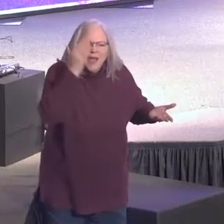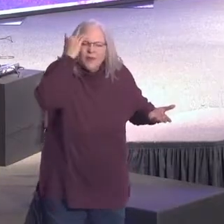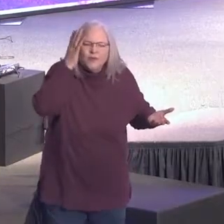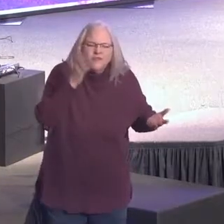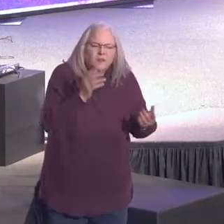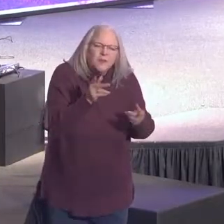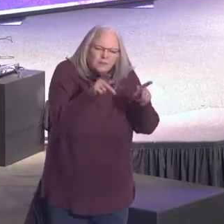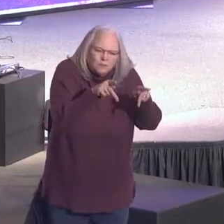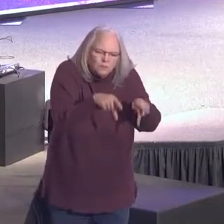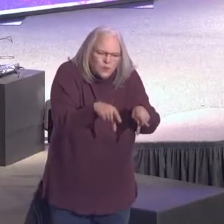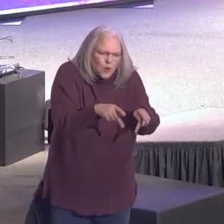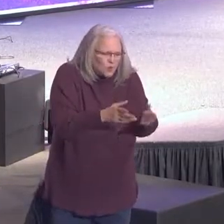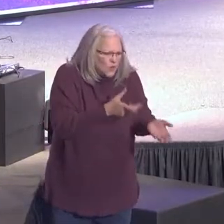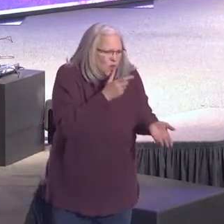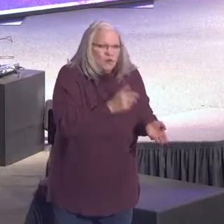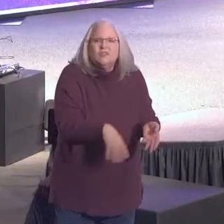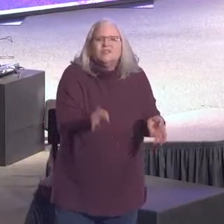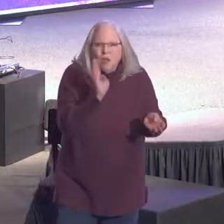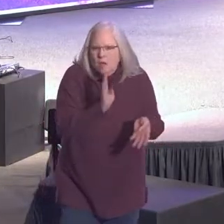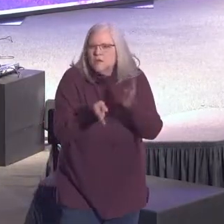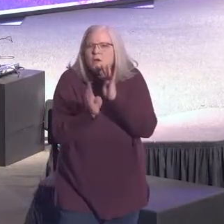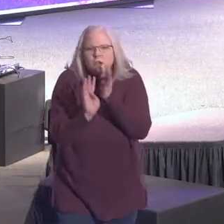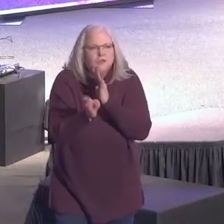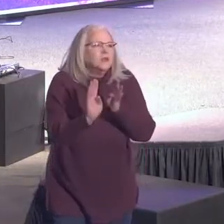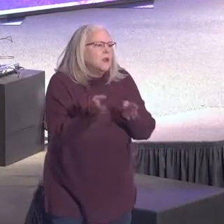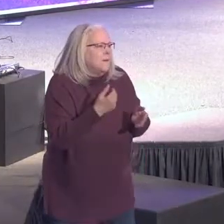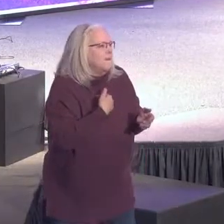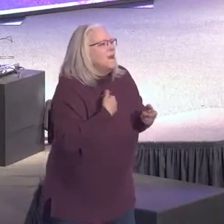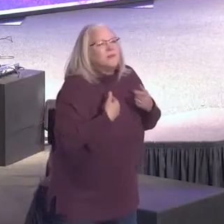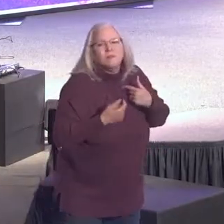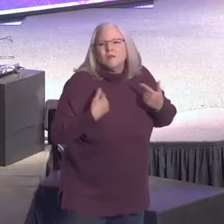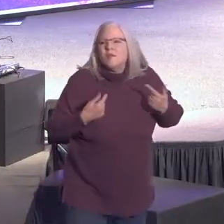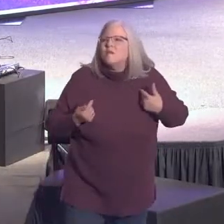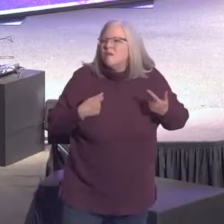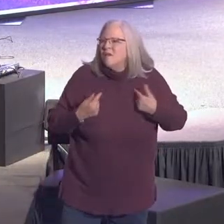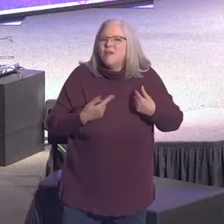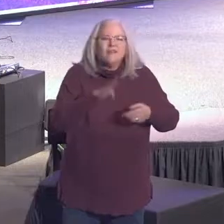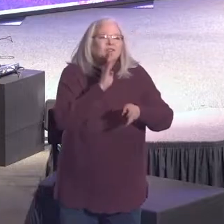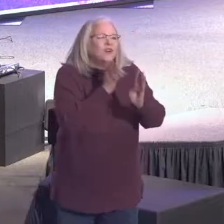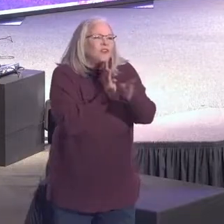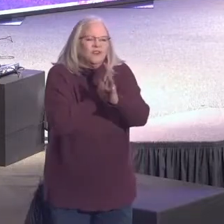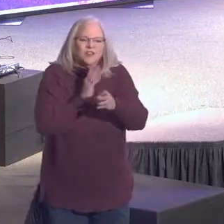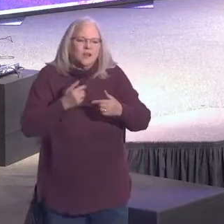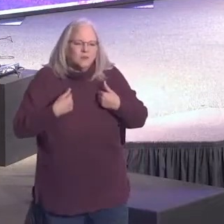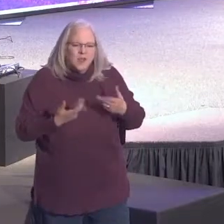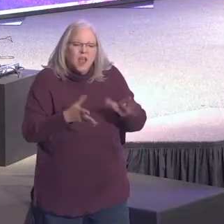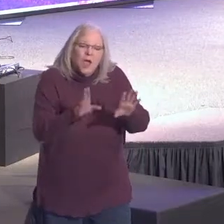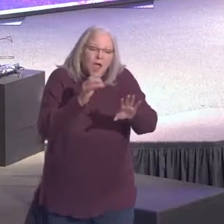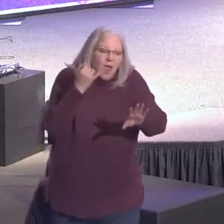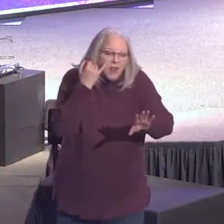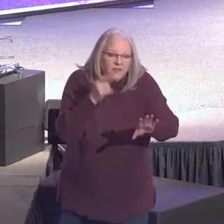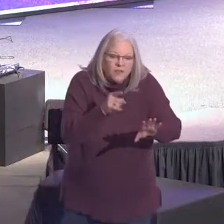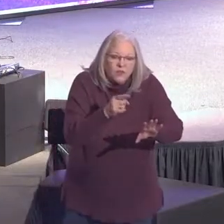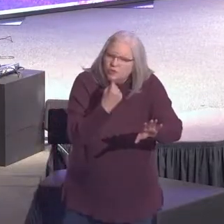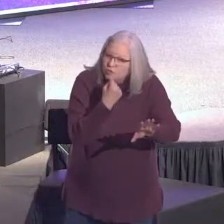somebody like that, but he just bragged about everything, all the things that he had accomplished. And I want to tell you, if you tried to say one thing to that guy, he wouldn't even